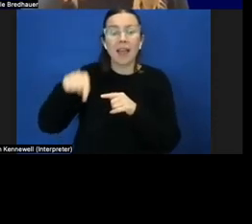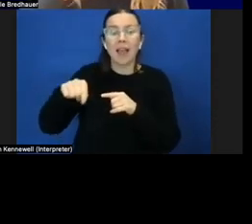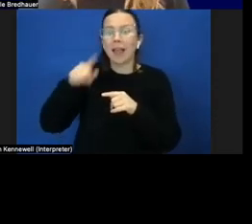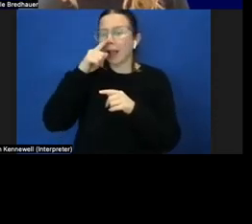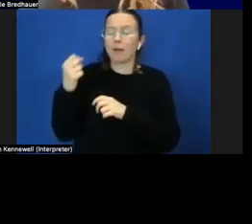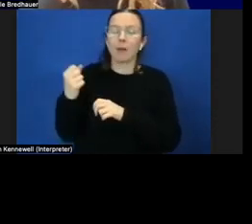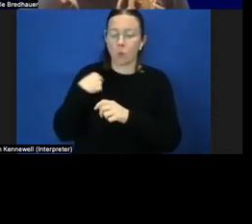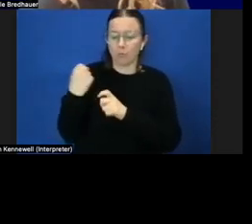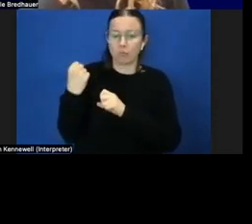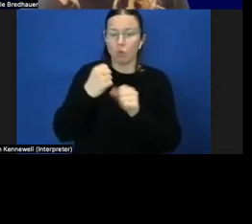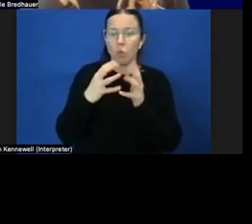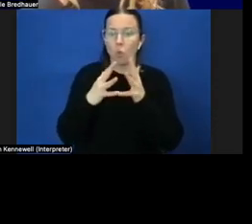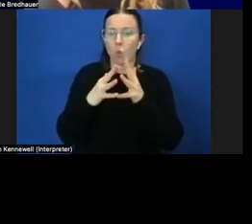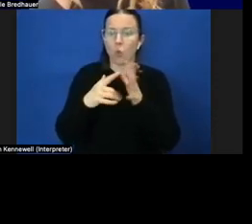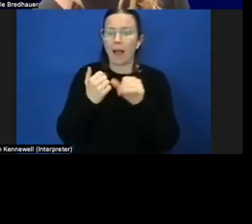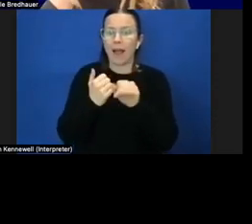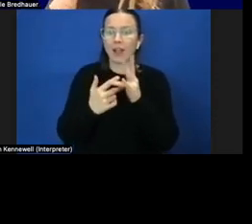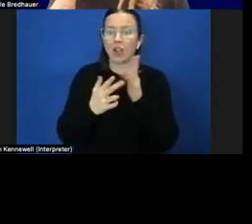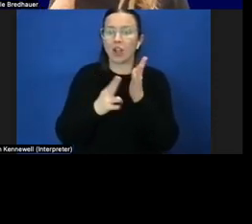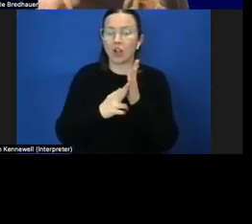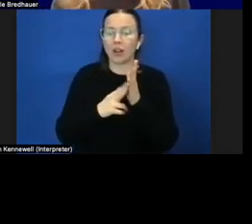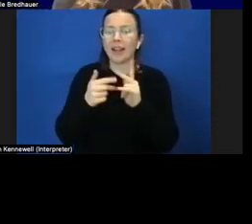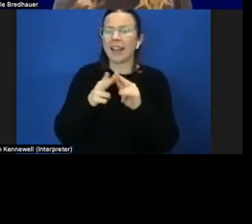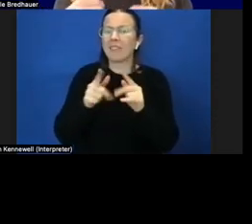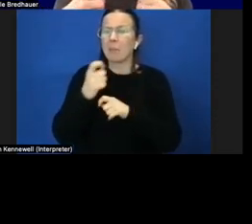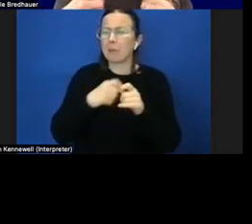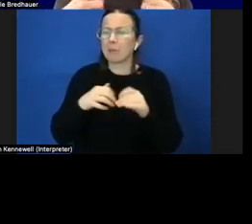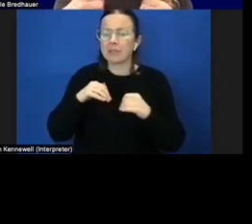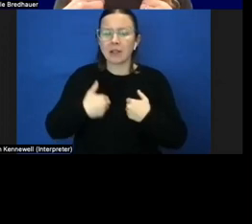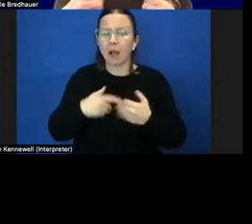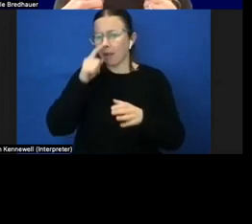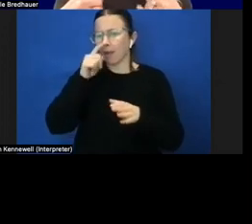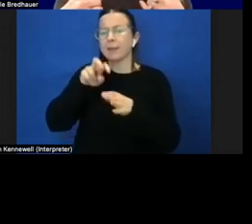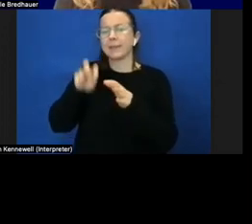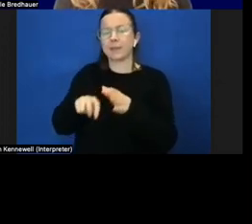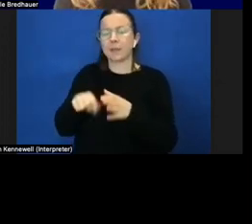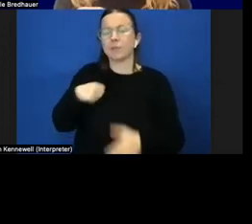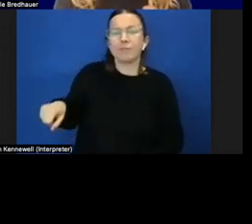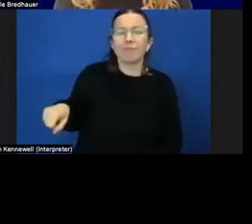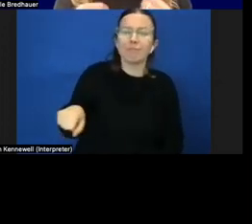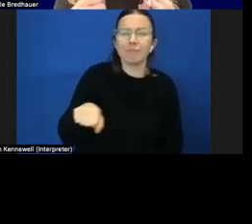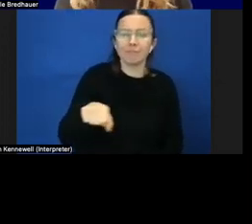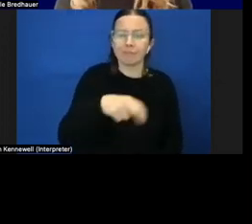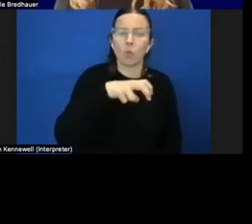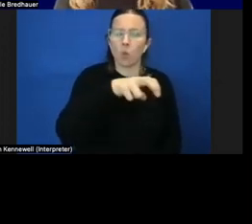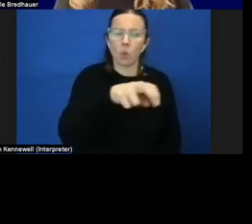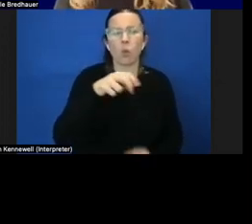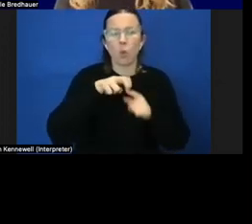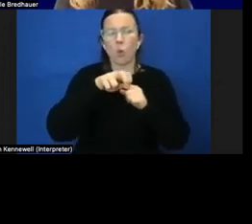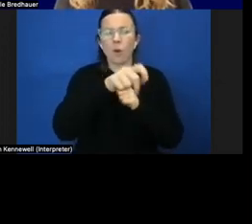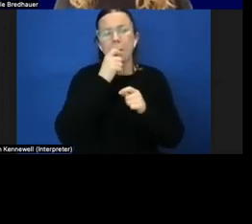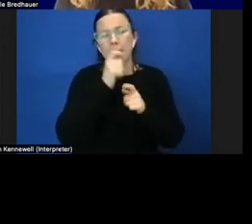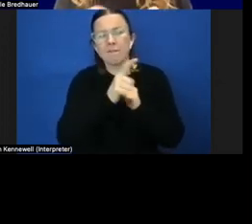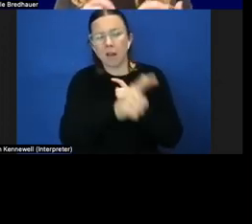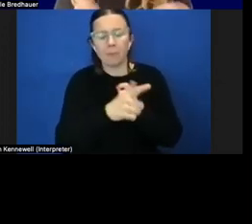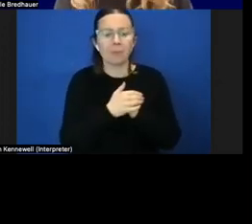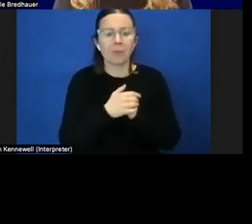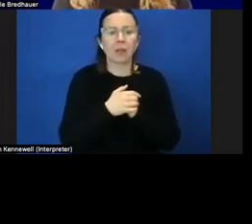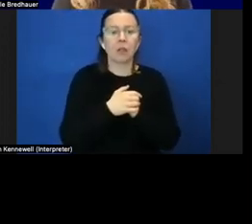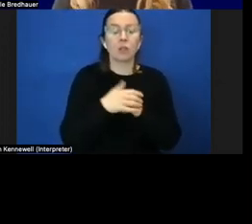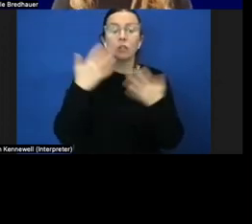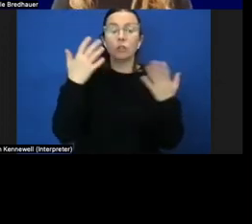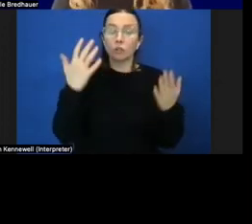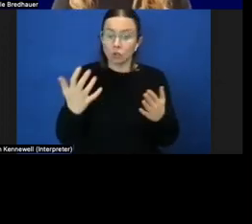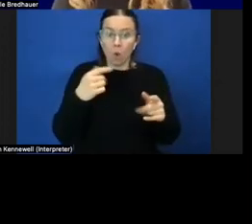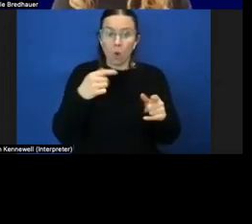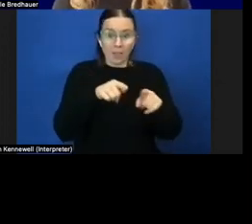he can um if he's fatigued so when we're choosing uh the learning